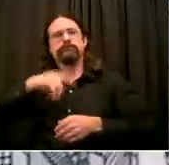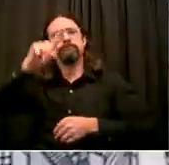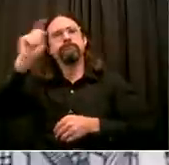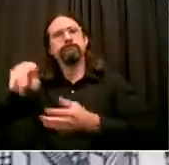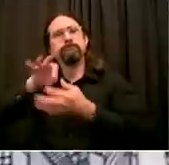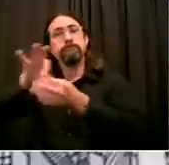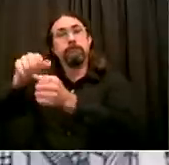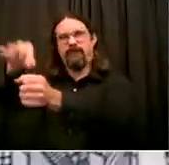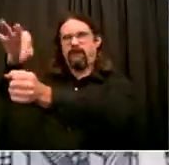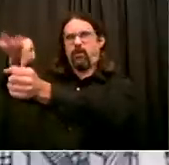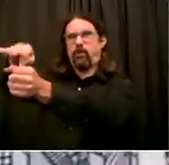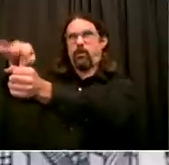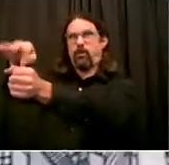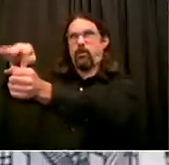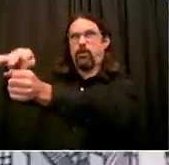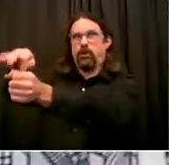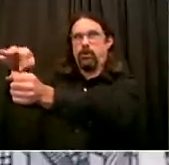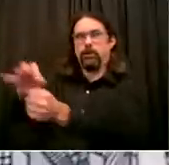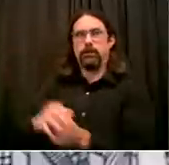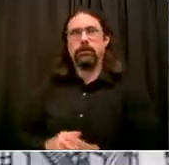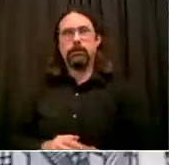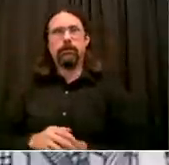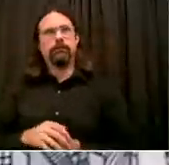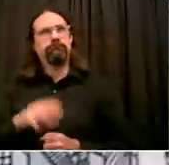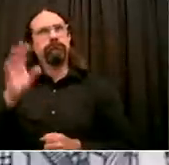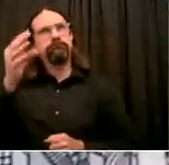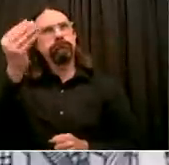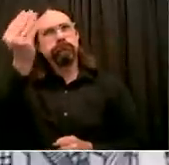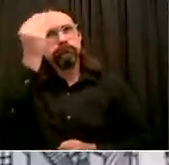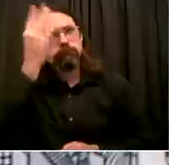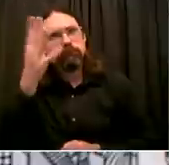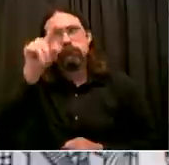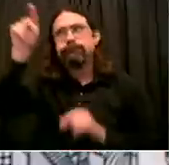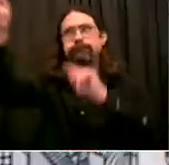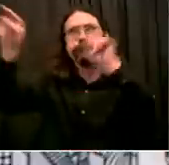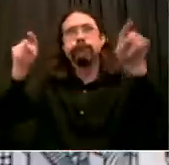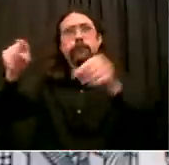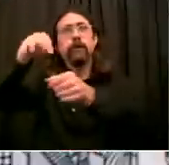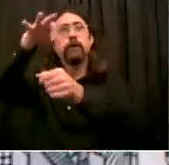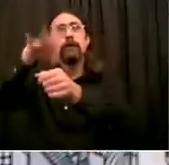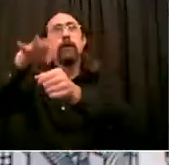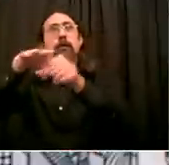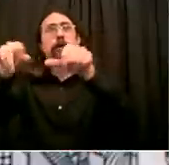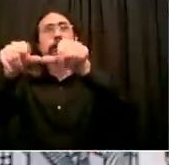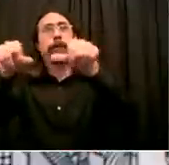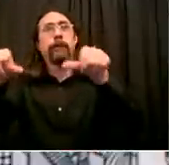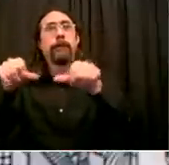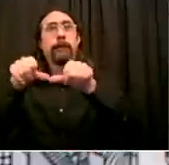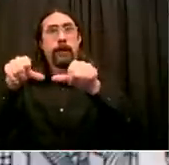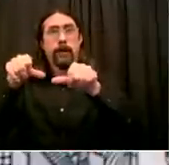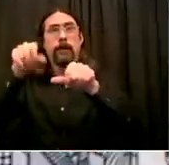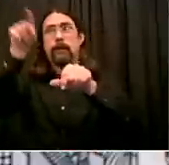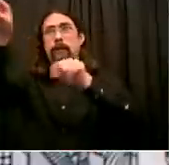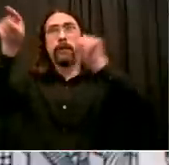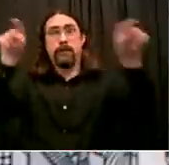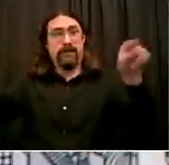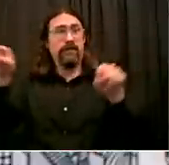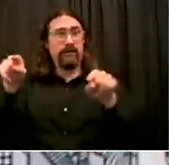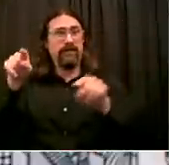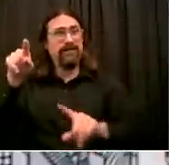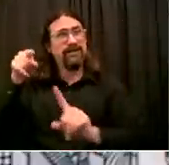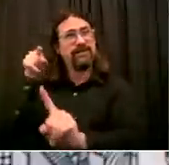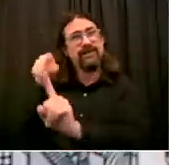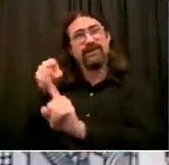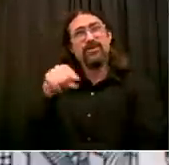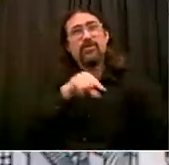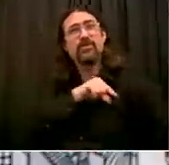of the Moving Image, which is on the other side of Astoria, definitely not walking distance in that case. So is there any way to get